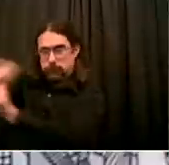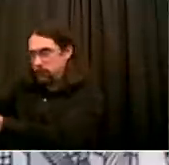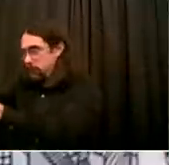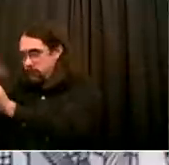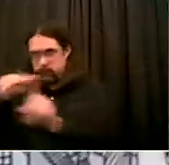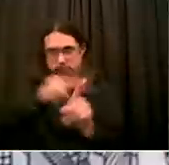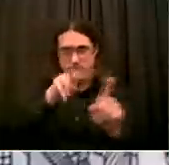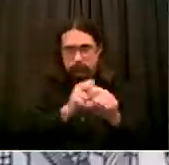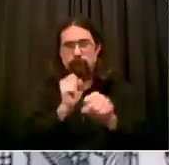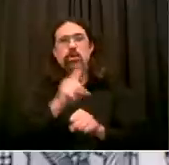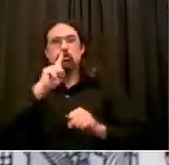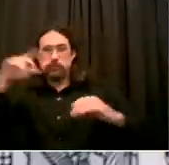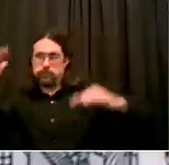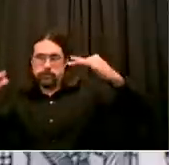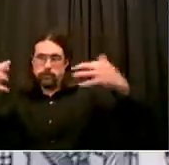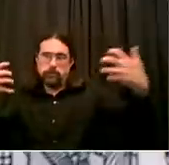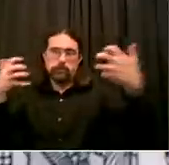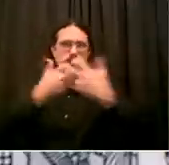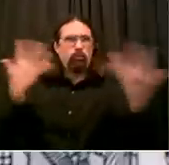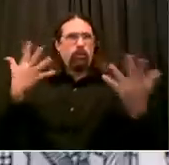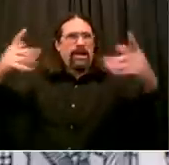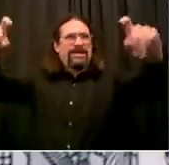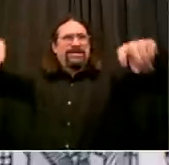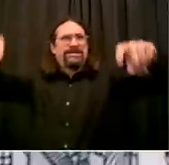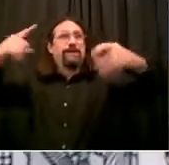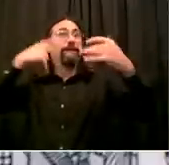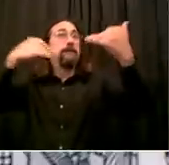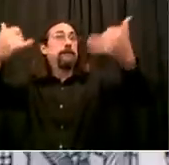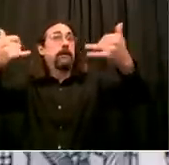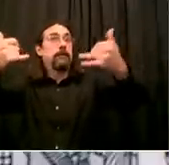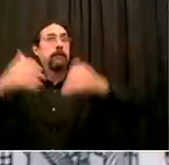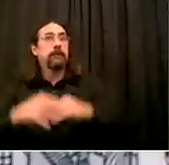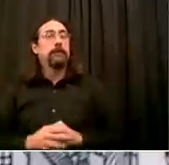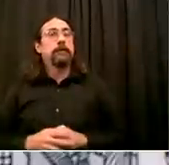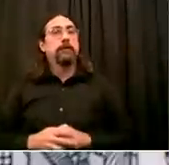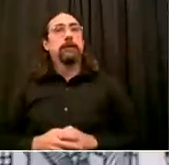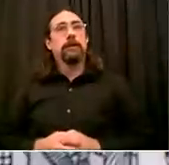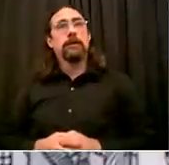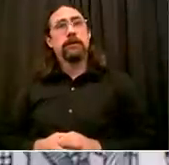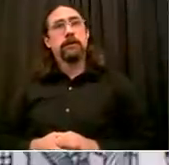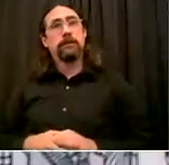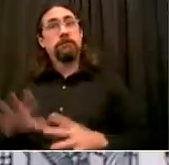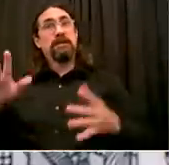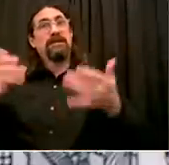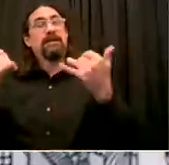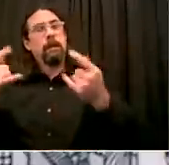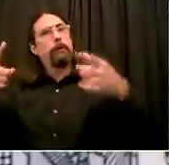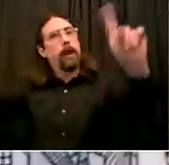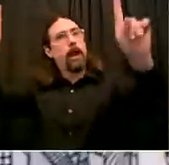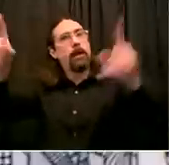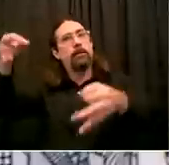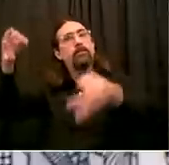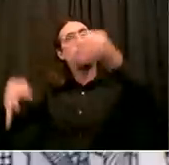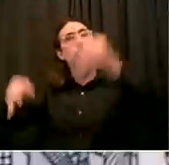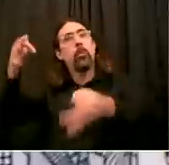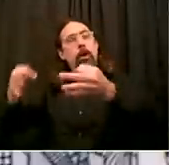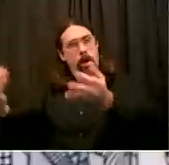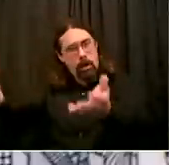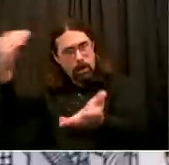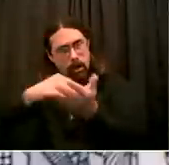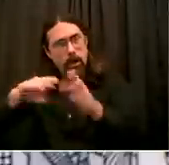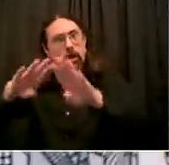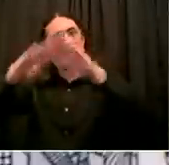I thank Judge DiFiore and everyone at the Office of Court Administration. They are rapidly reopening the court system. The